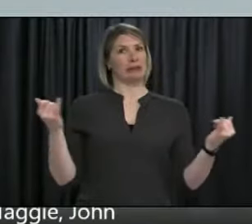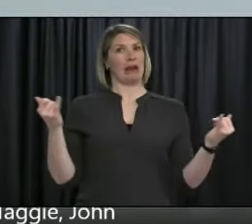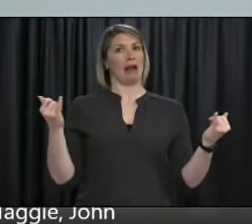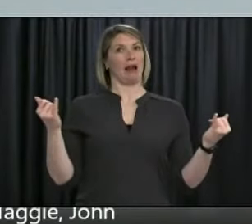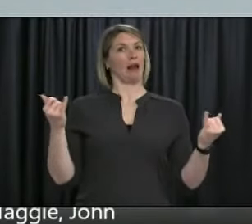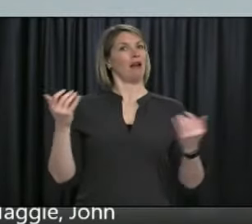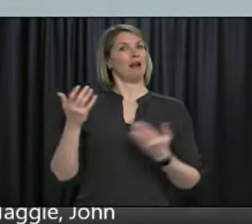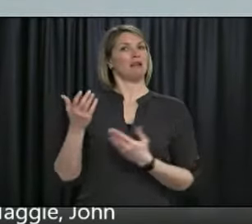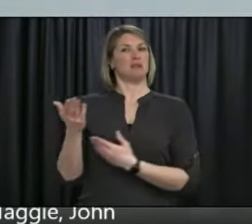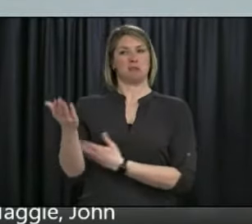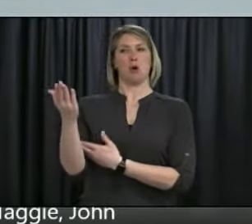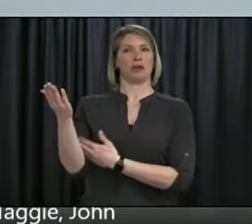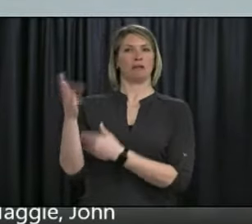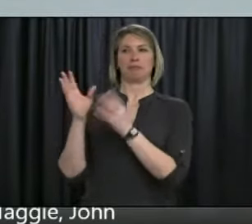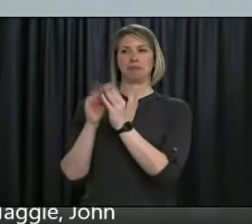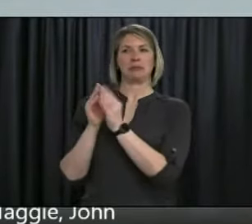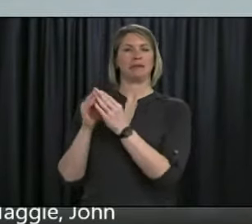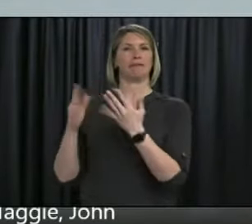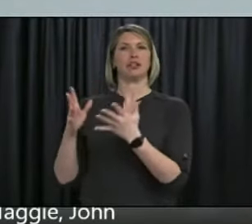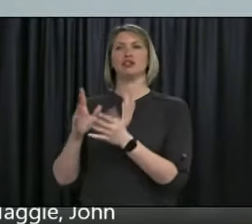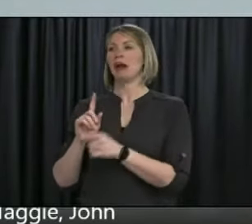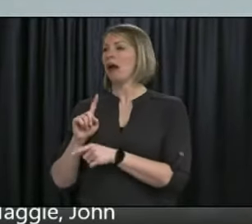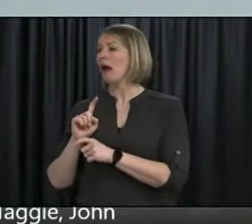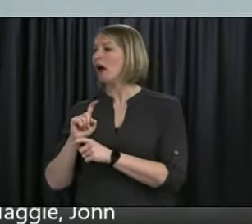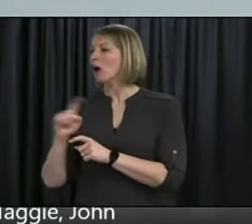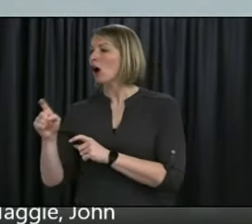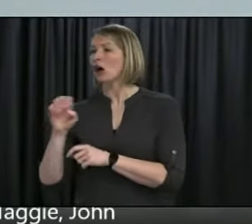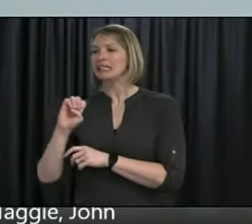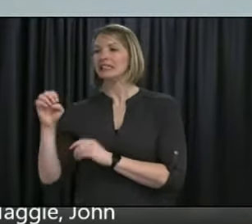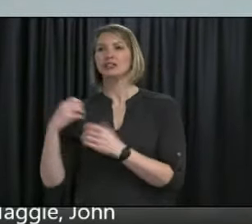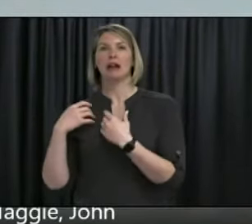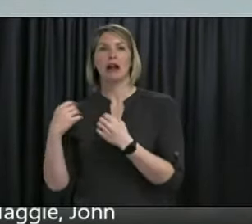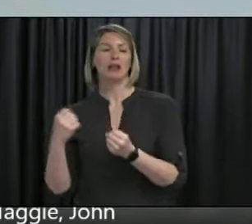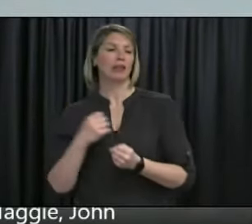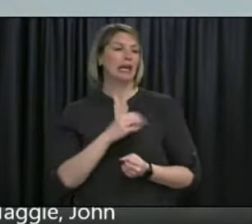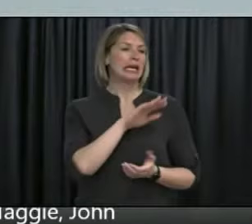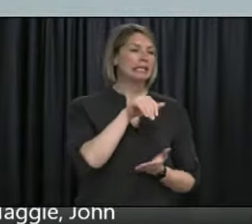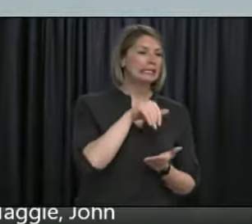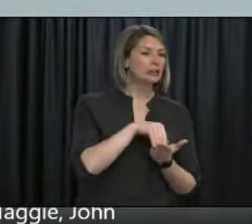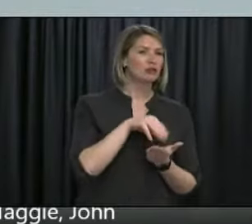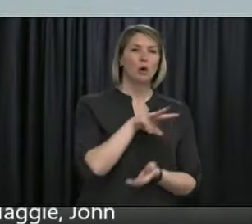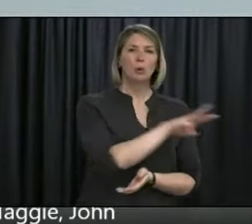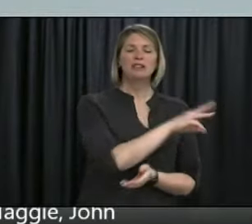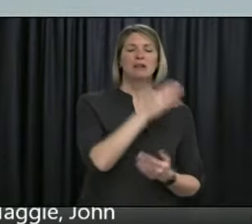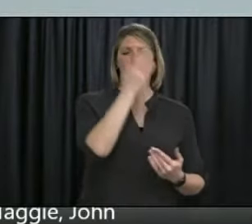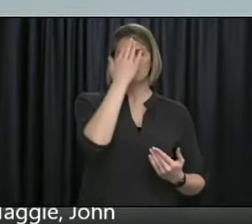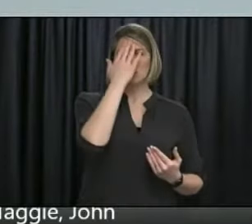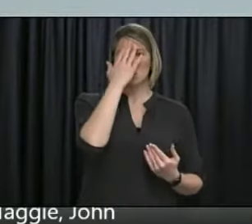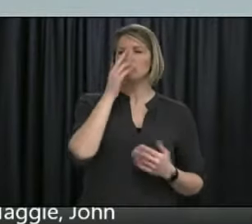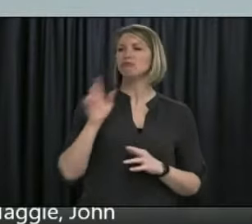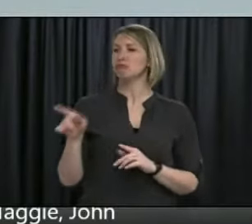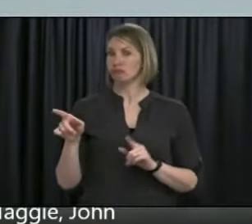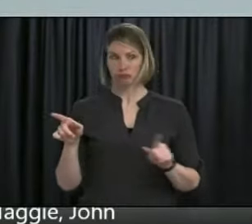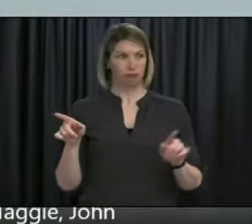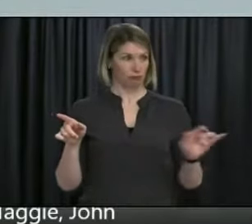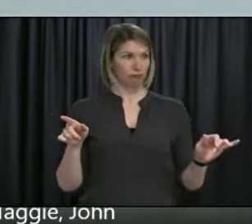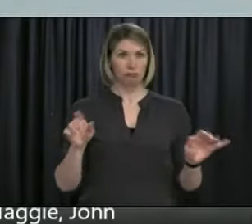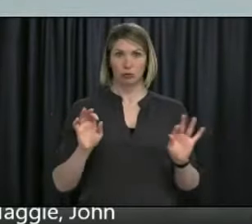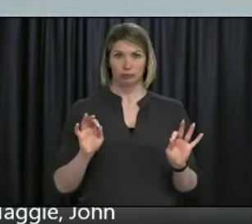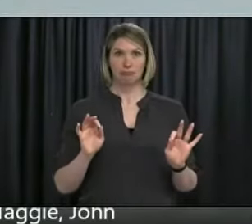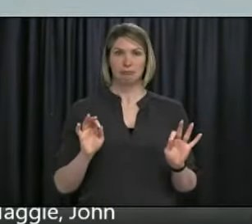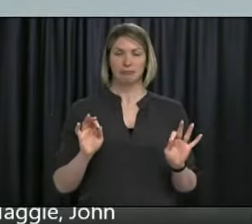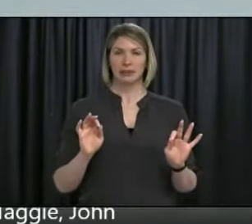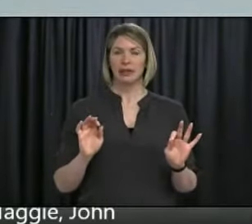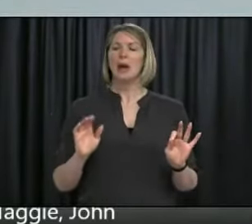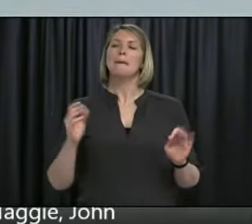so that people particularly of that age don't have to drive any further than they need to. So that's